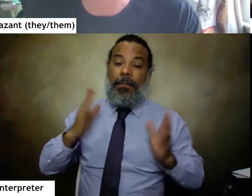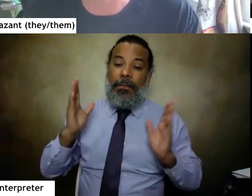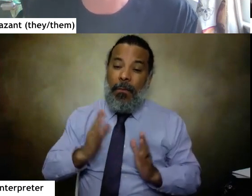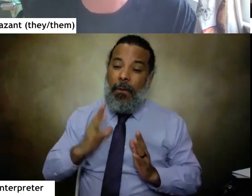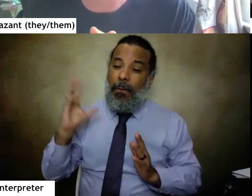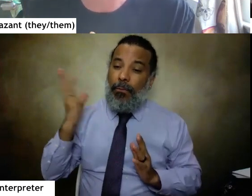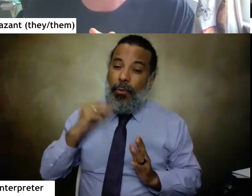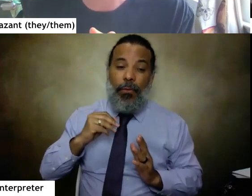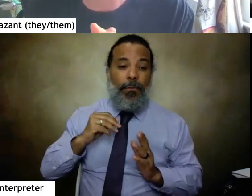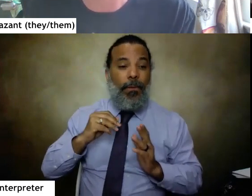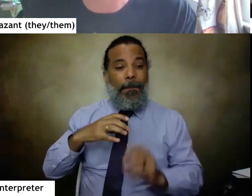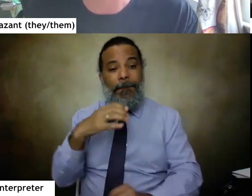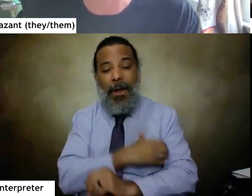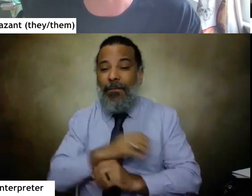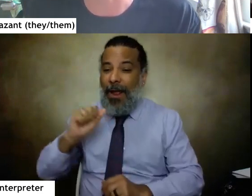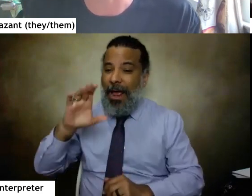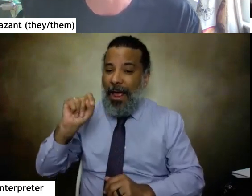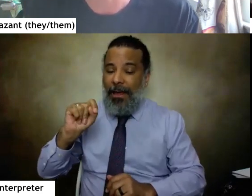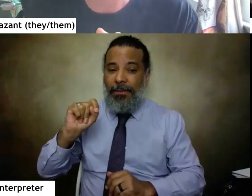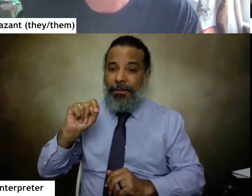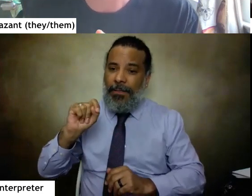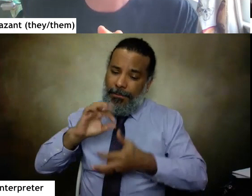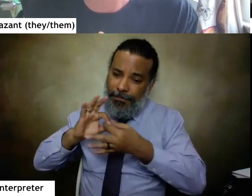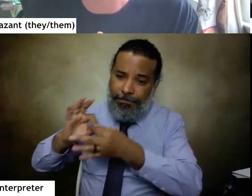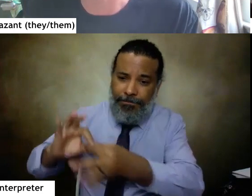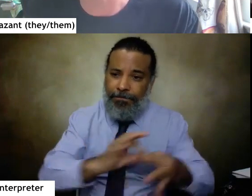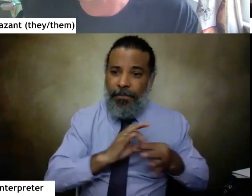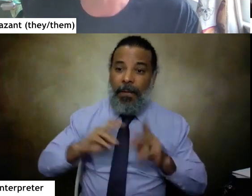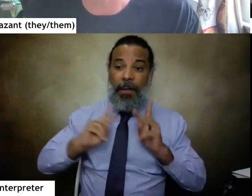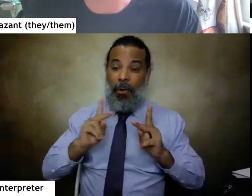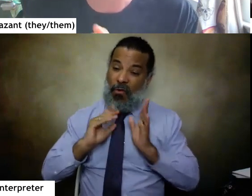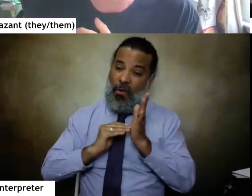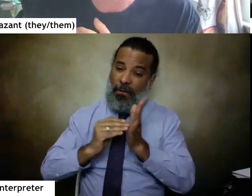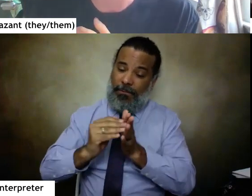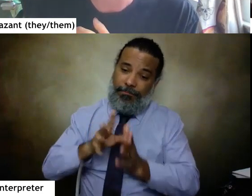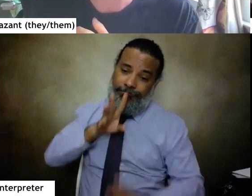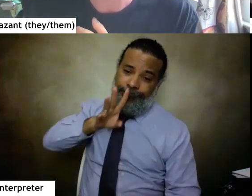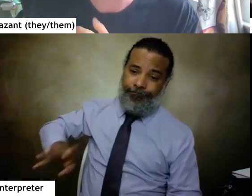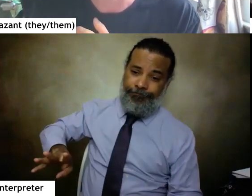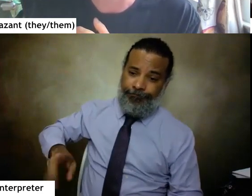powerful act of global solidarity between folks who are so often left behind.